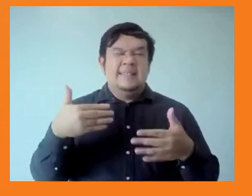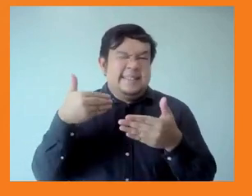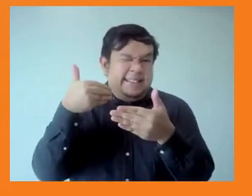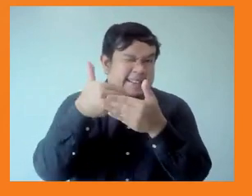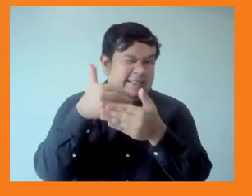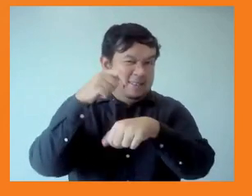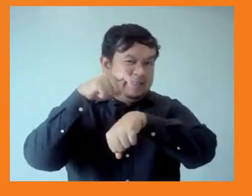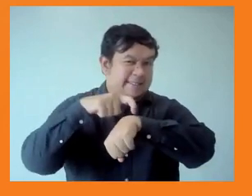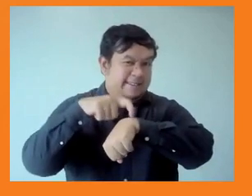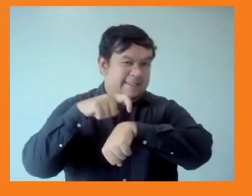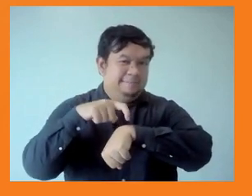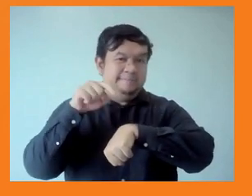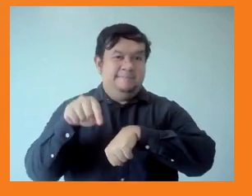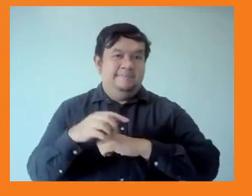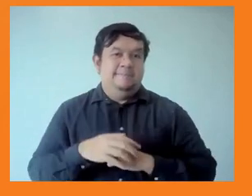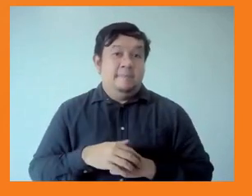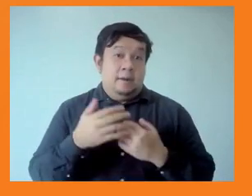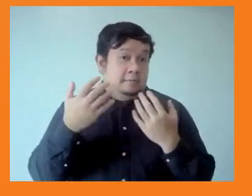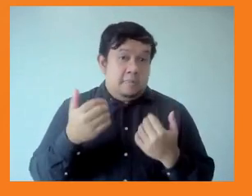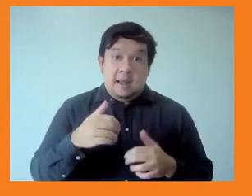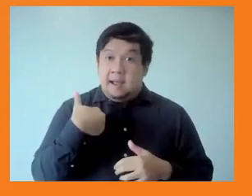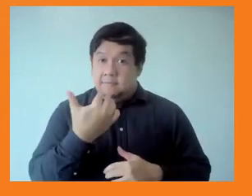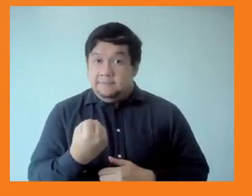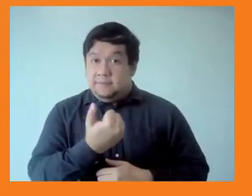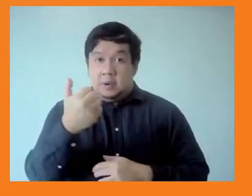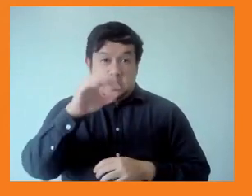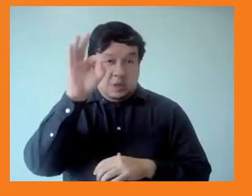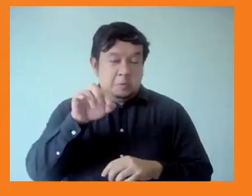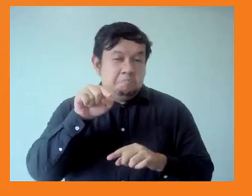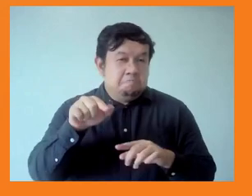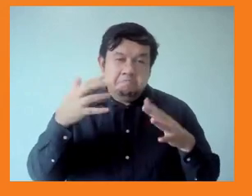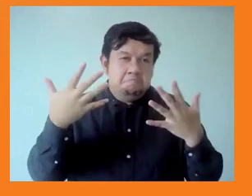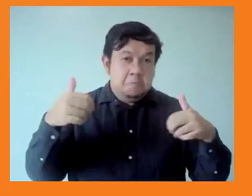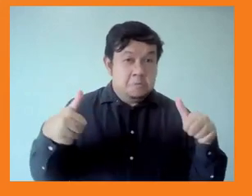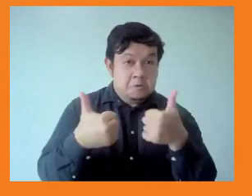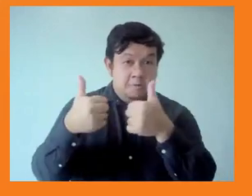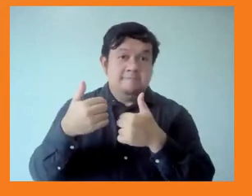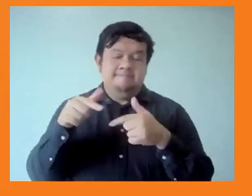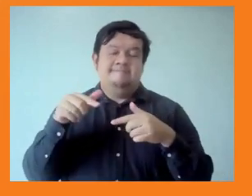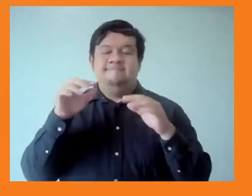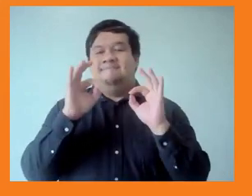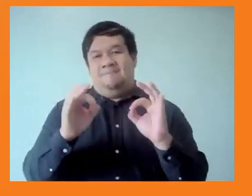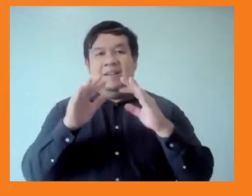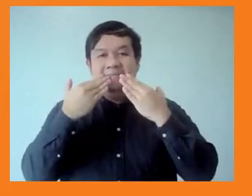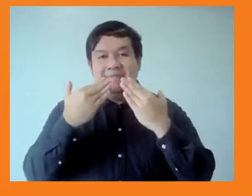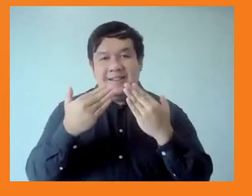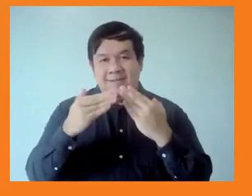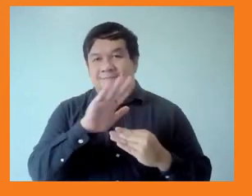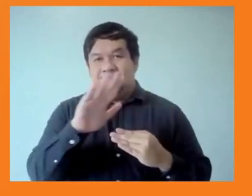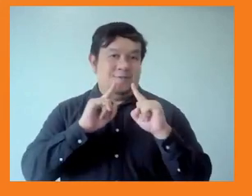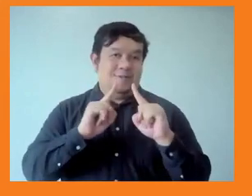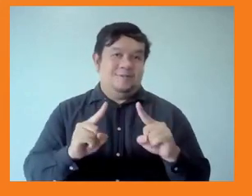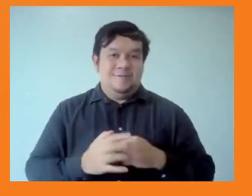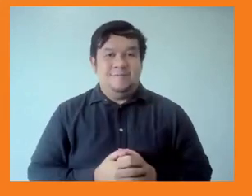challenging questions. And thank you to our panelists for those insightful responses. In the end, I would now like to invite